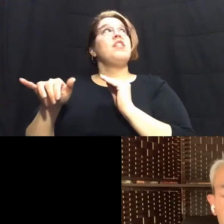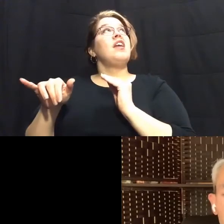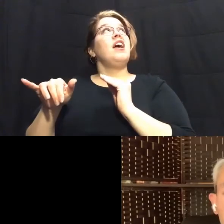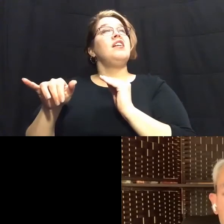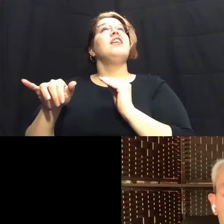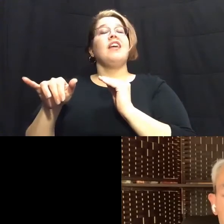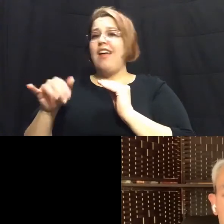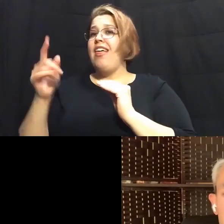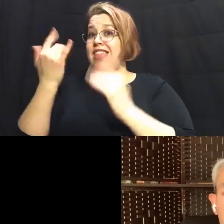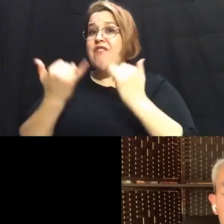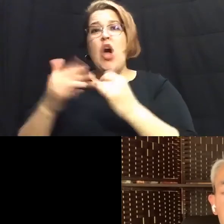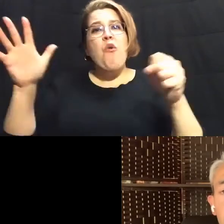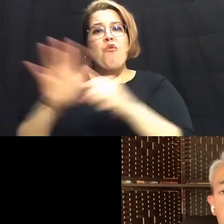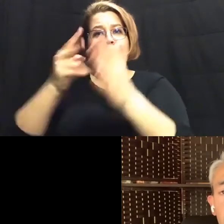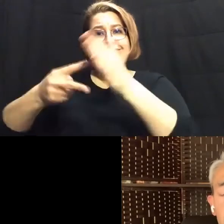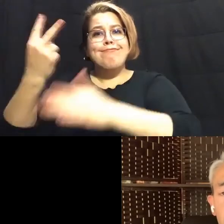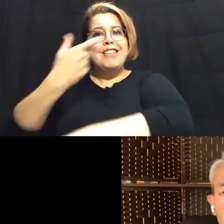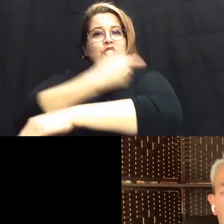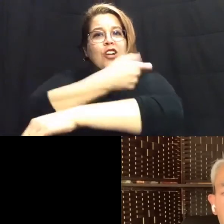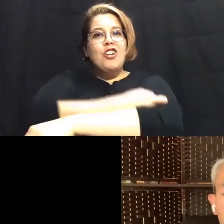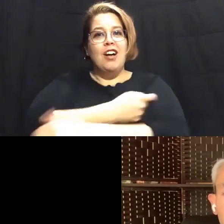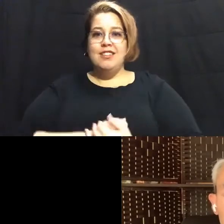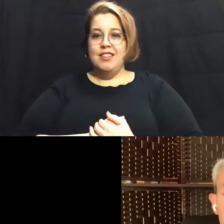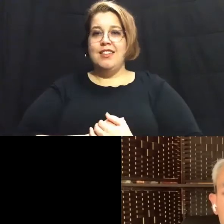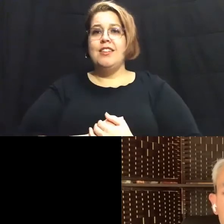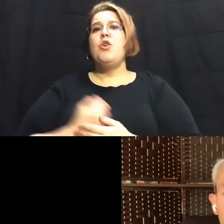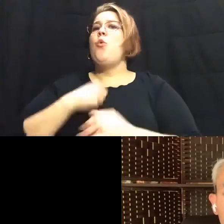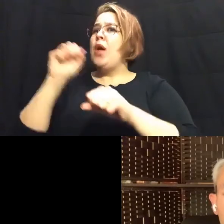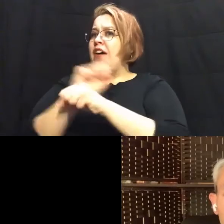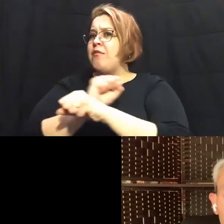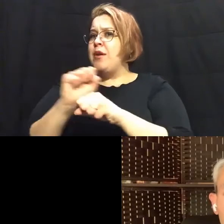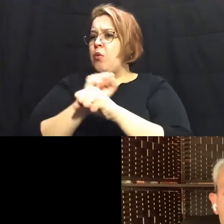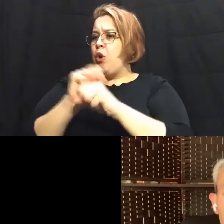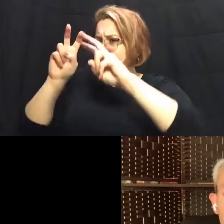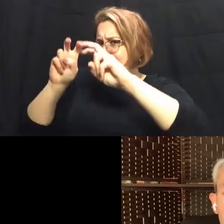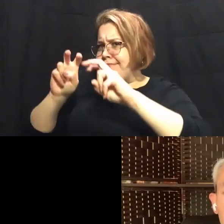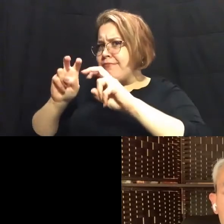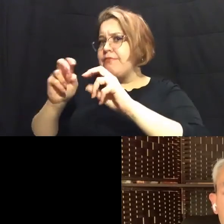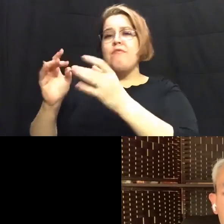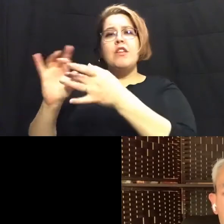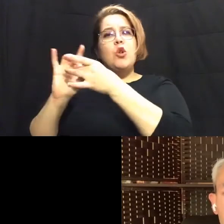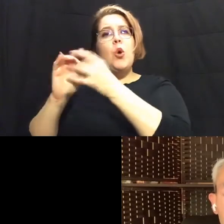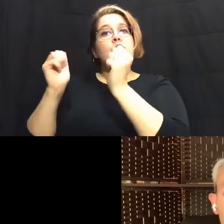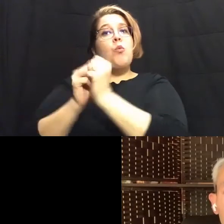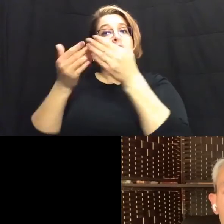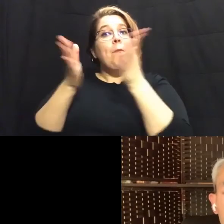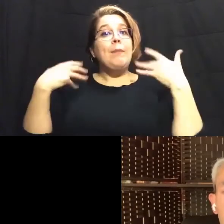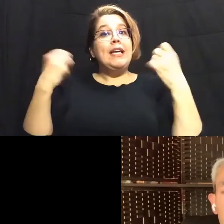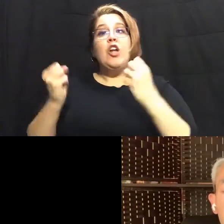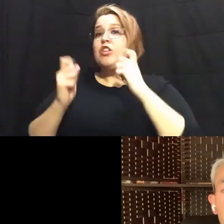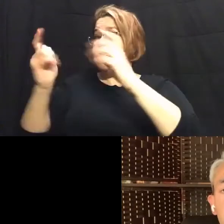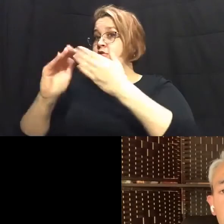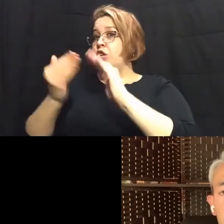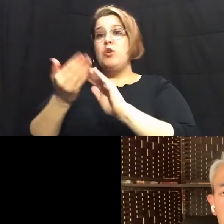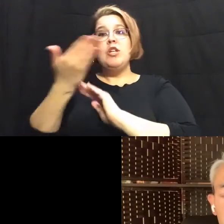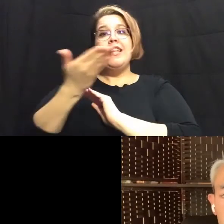have now been fully vaccinated we've been working very closely with our public health professionals to give our community the tools that they